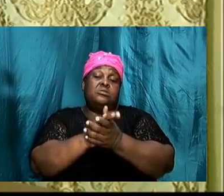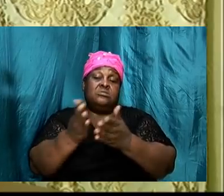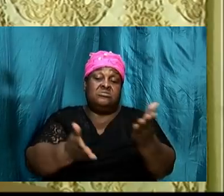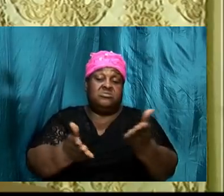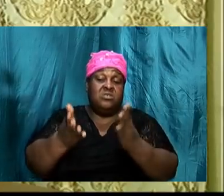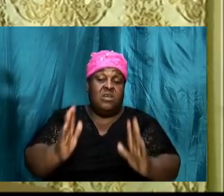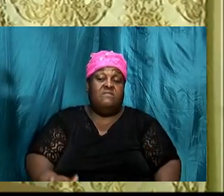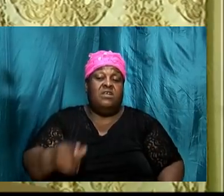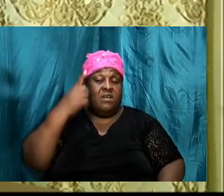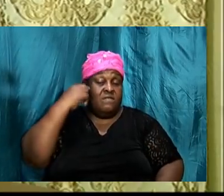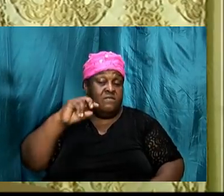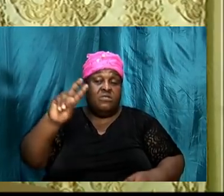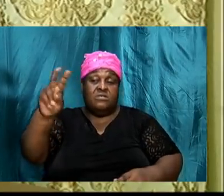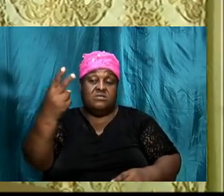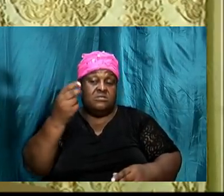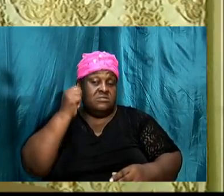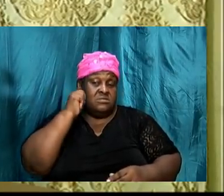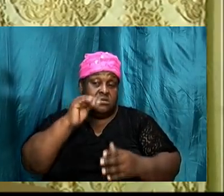second wife.